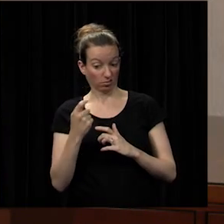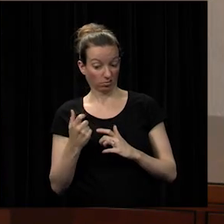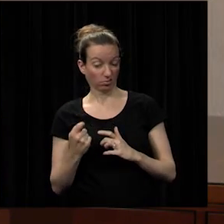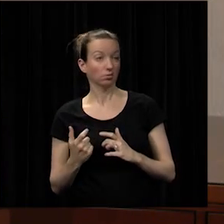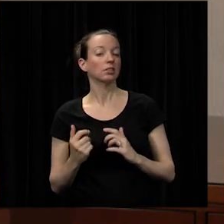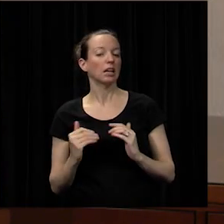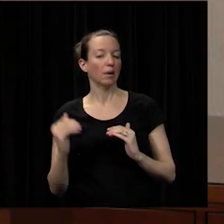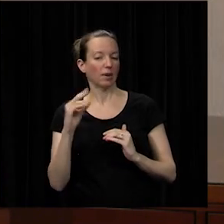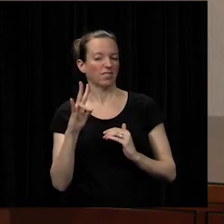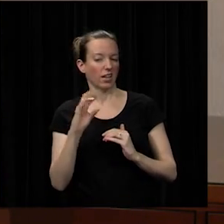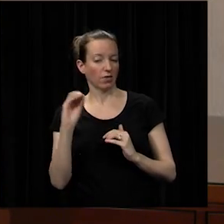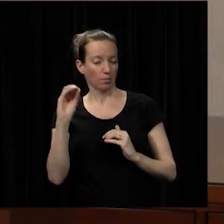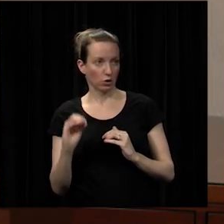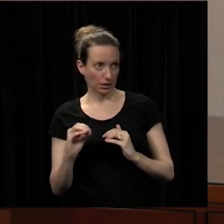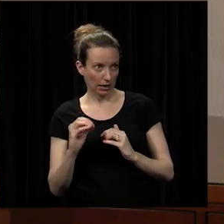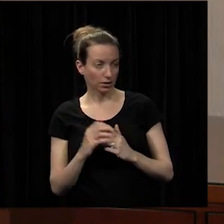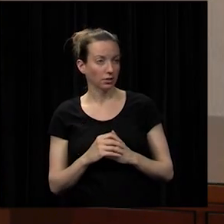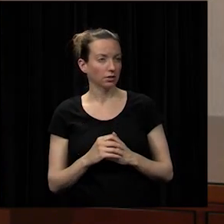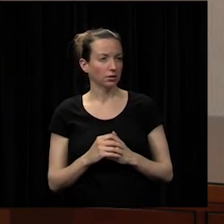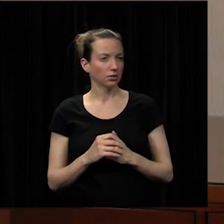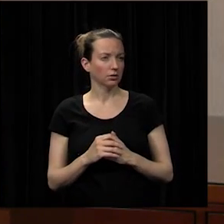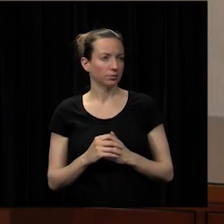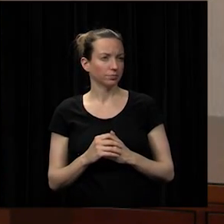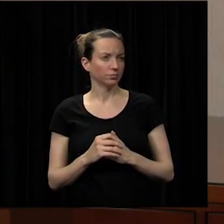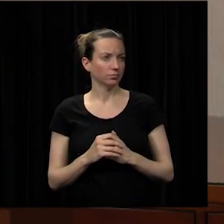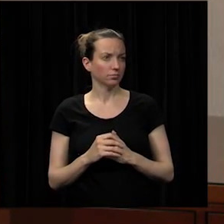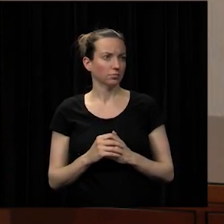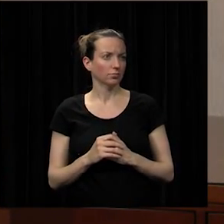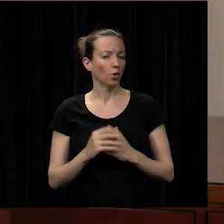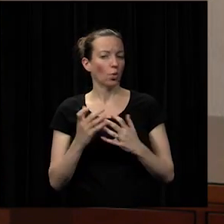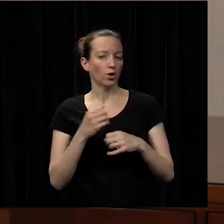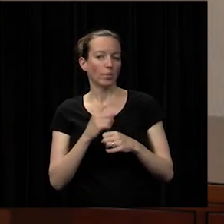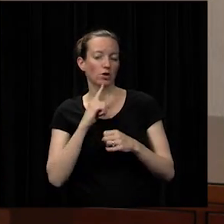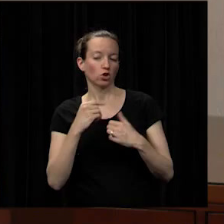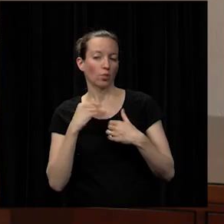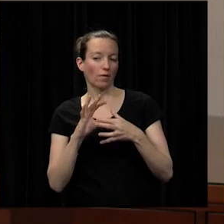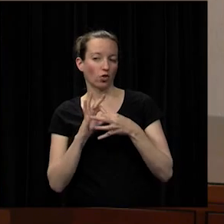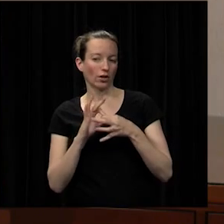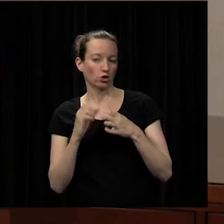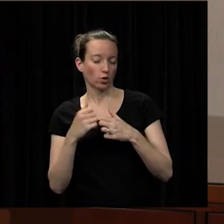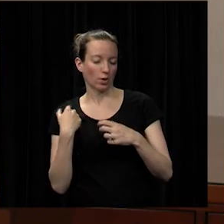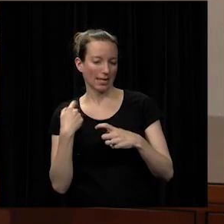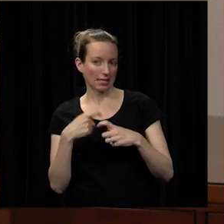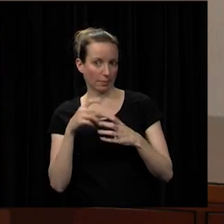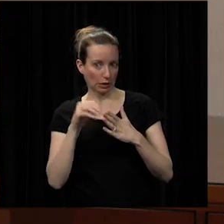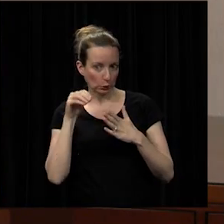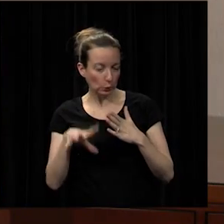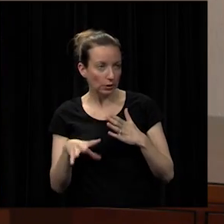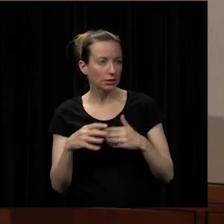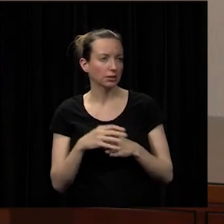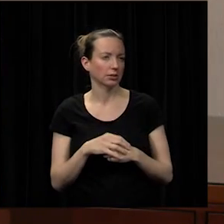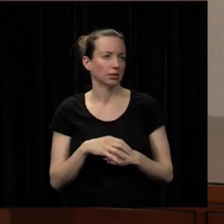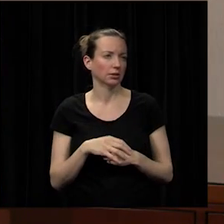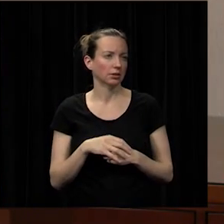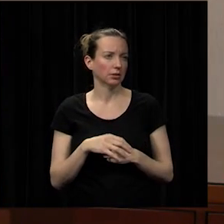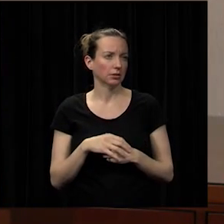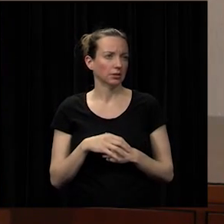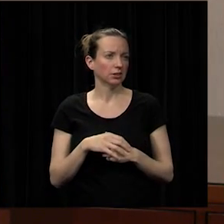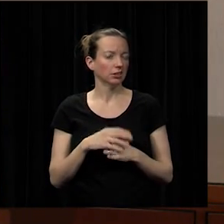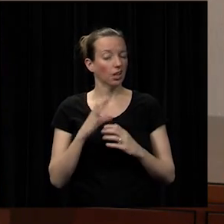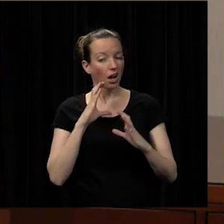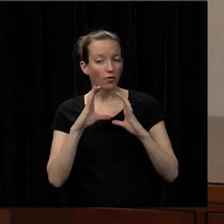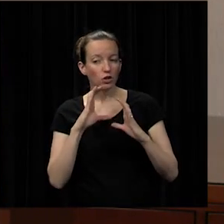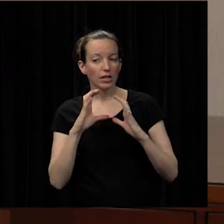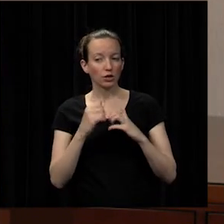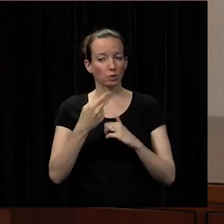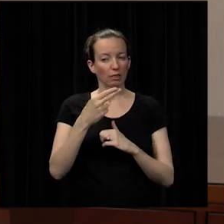want to make sure that we're looking at that it is to have some relationship to our hispanic students we're looking at the high school level we've had a conversation our high